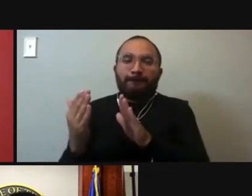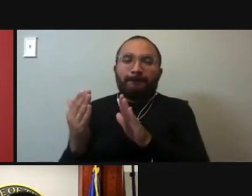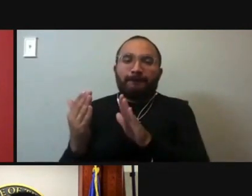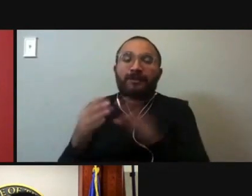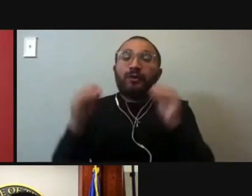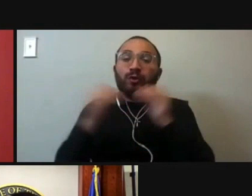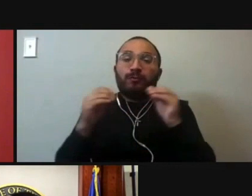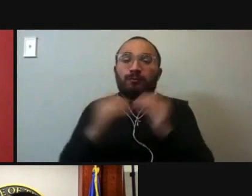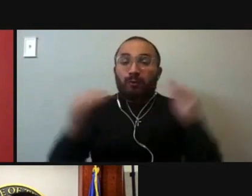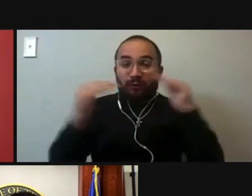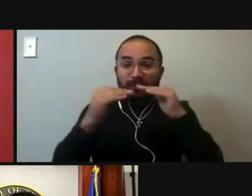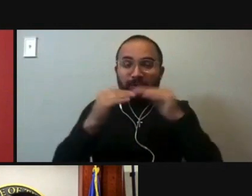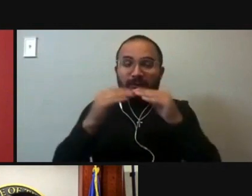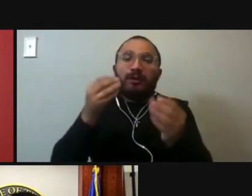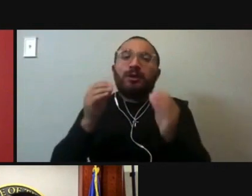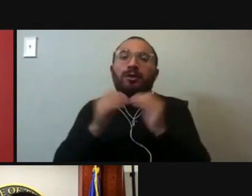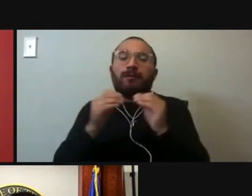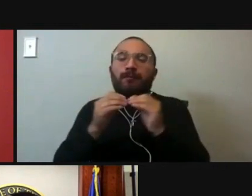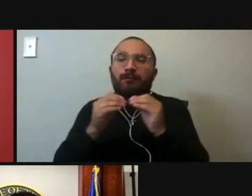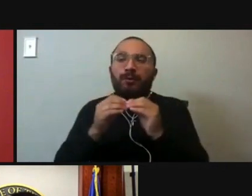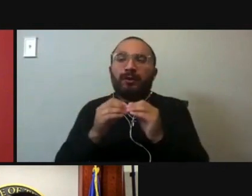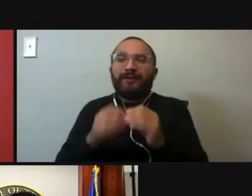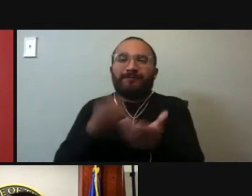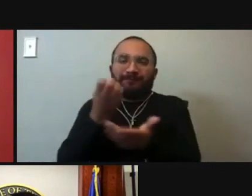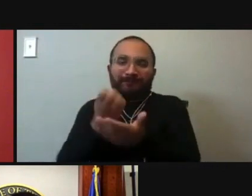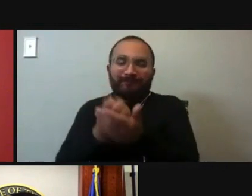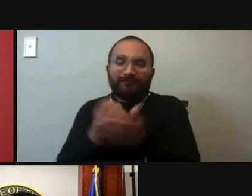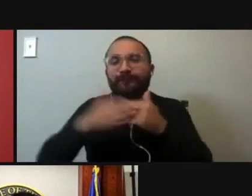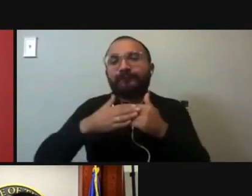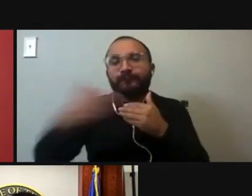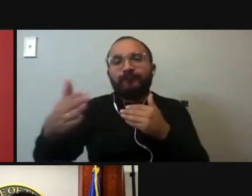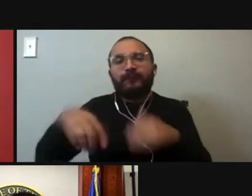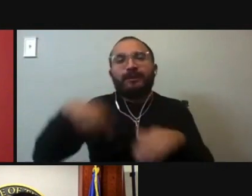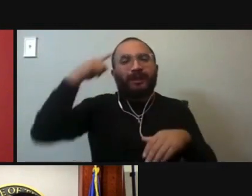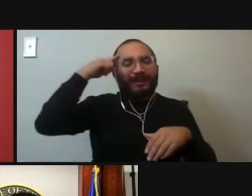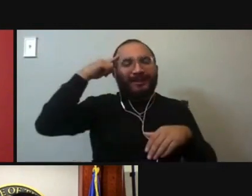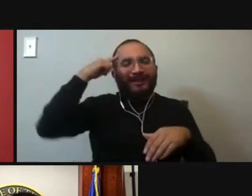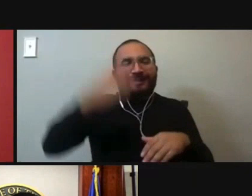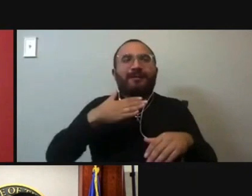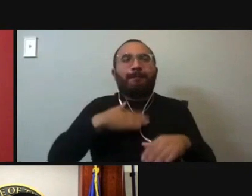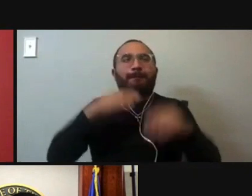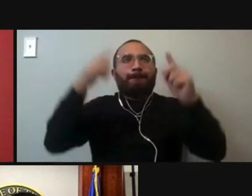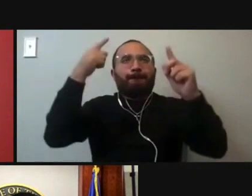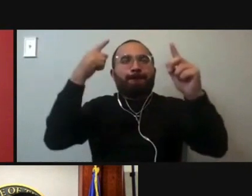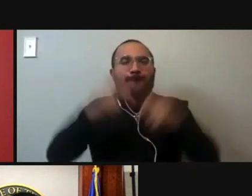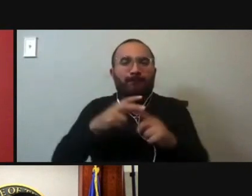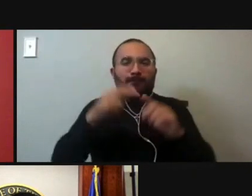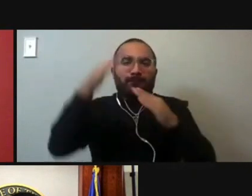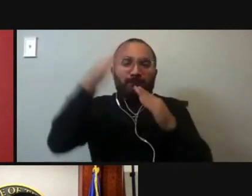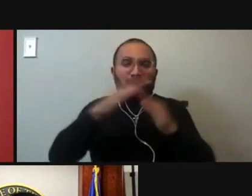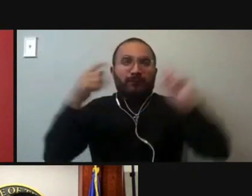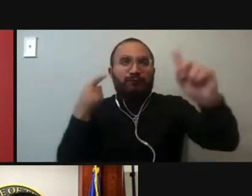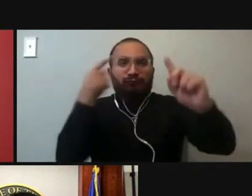more balanced, more equitable justice for all people moving forward. I think that is top of mind for me. And I am excited about